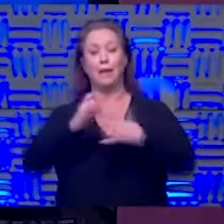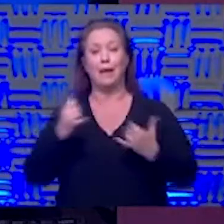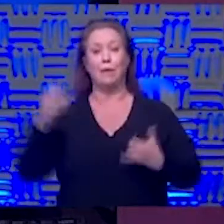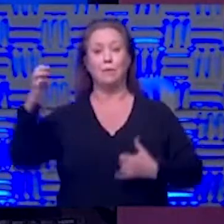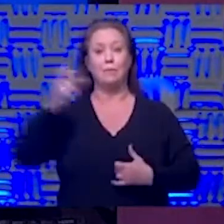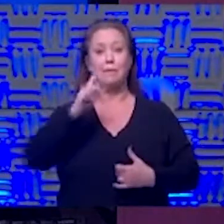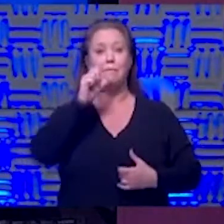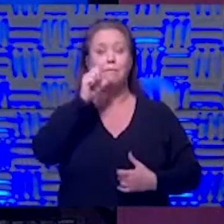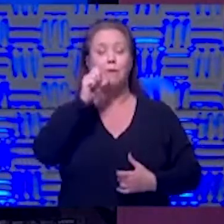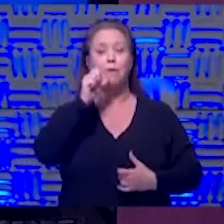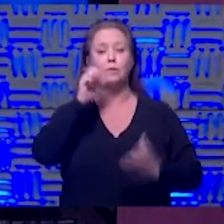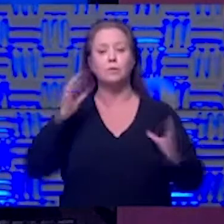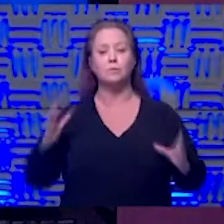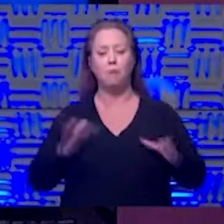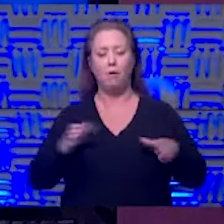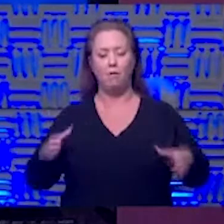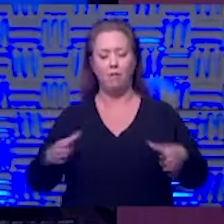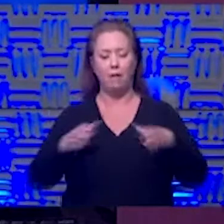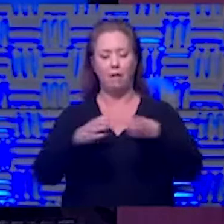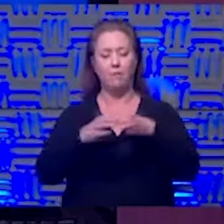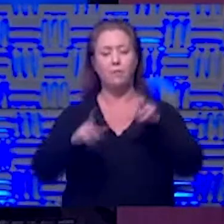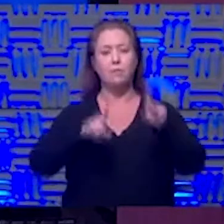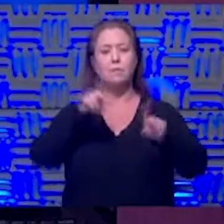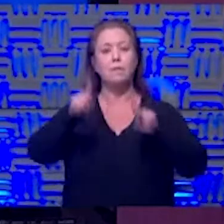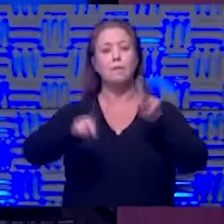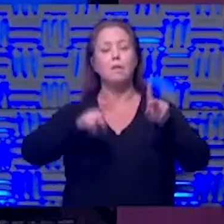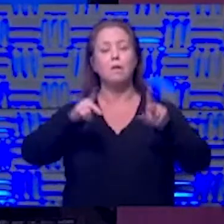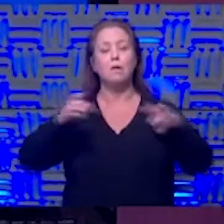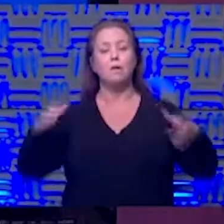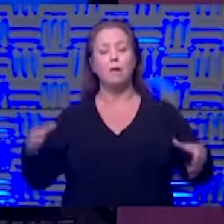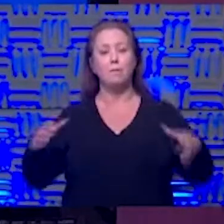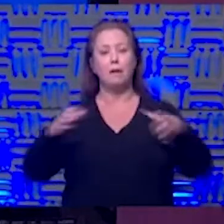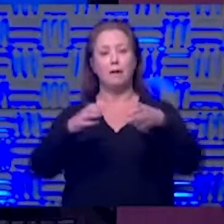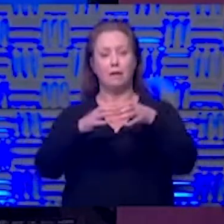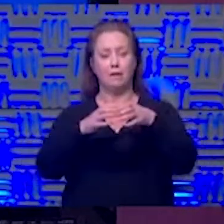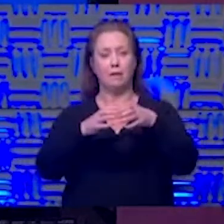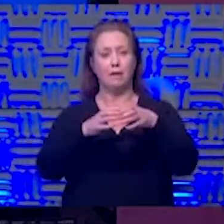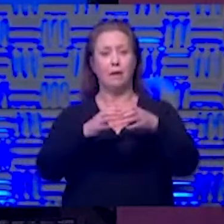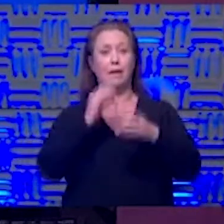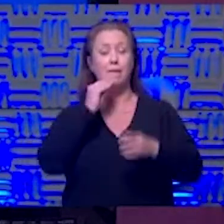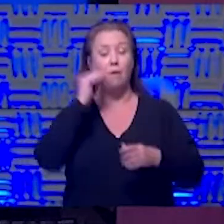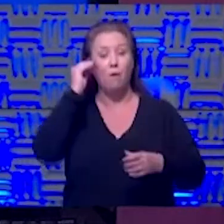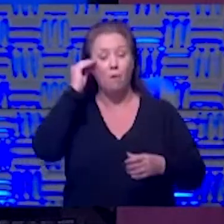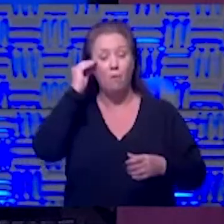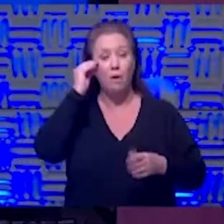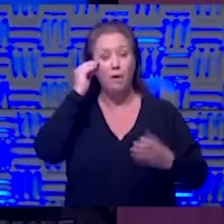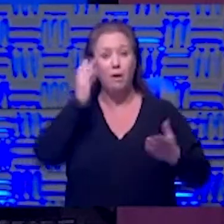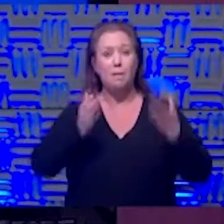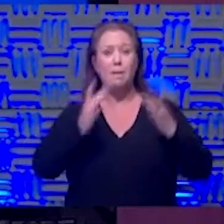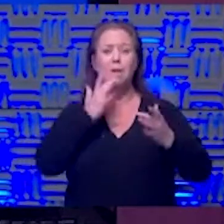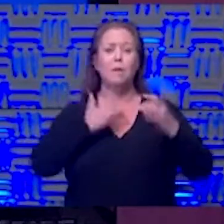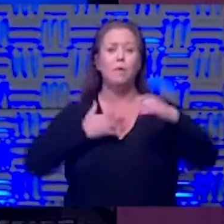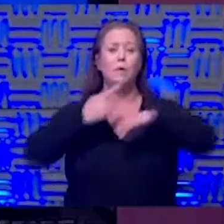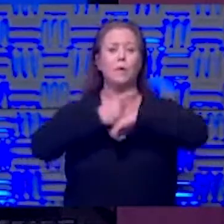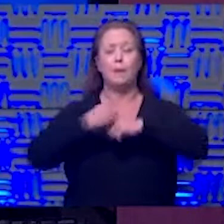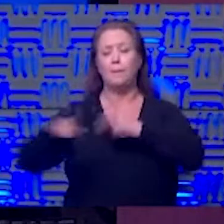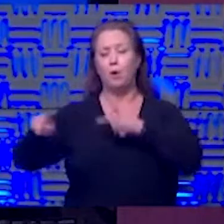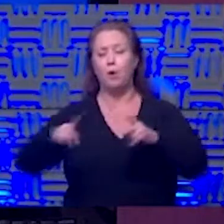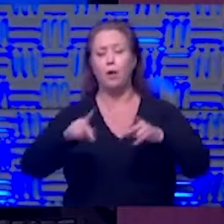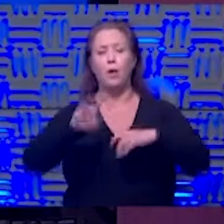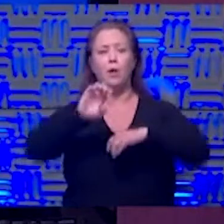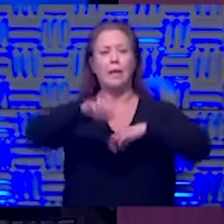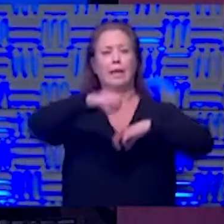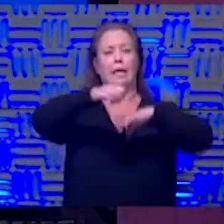it's back to the bars and small gatherings of people who are coming together and even in a home and and you may have a birthday party or an engagement